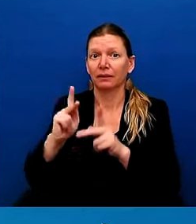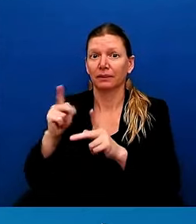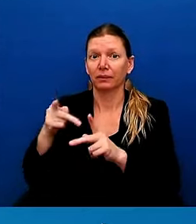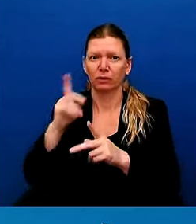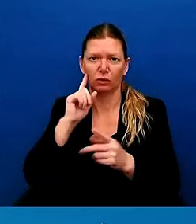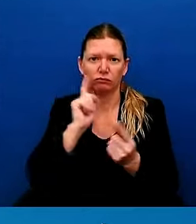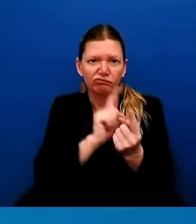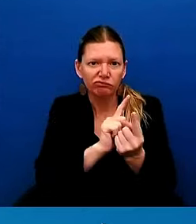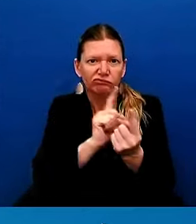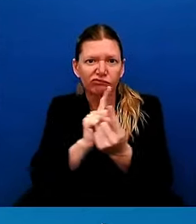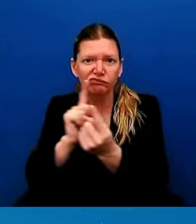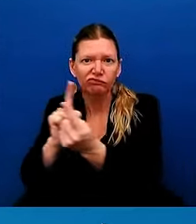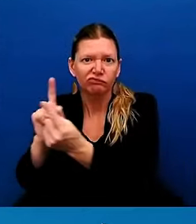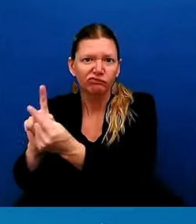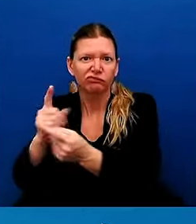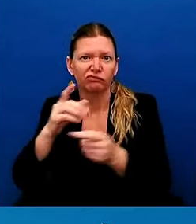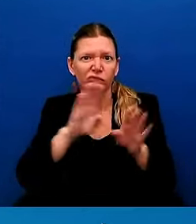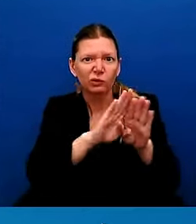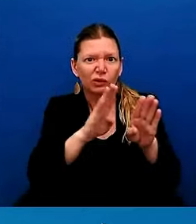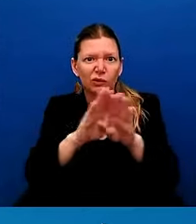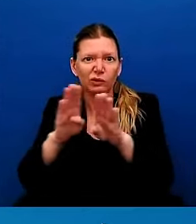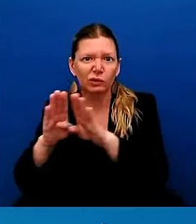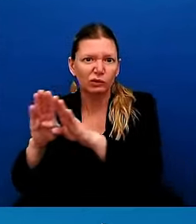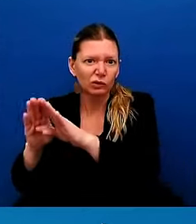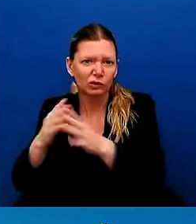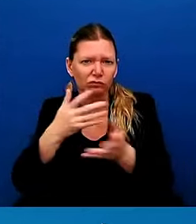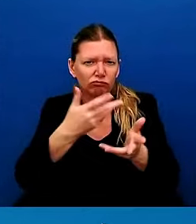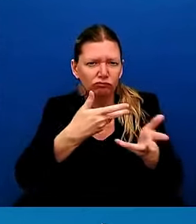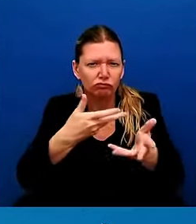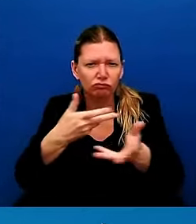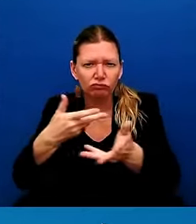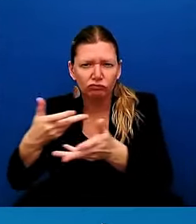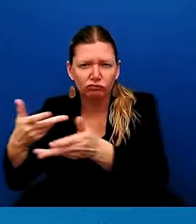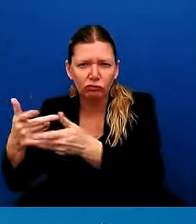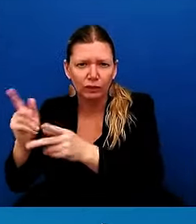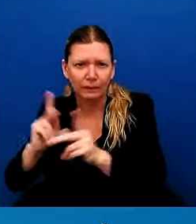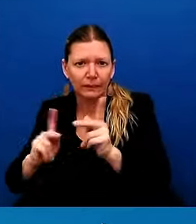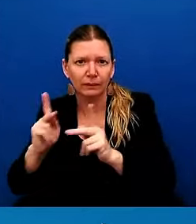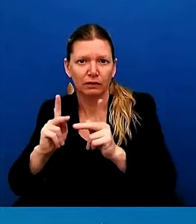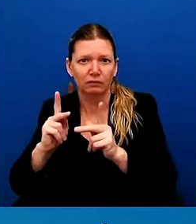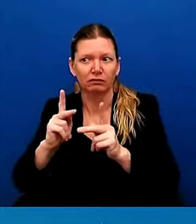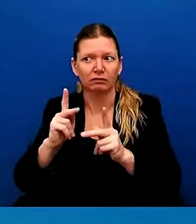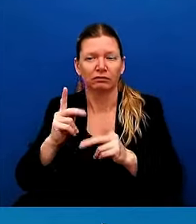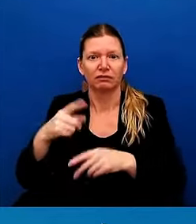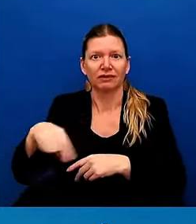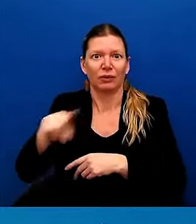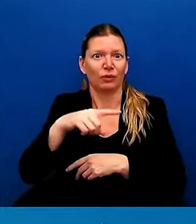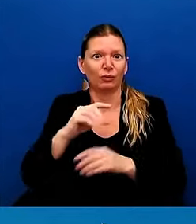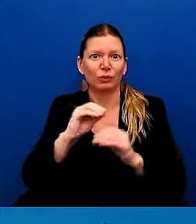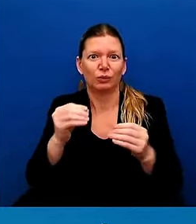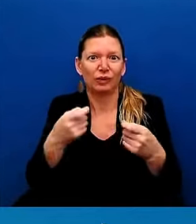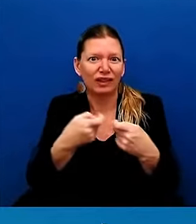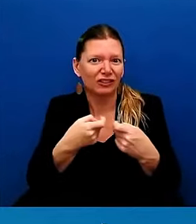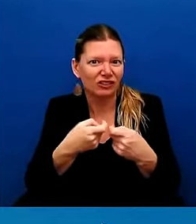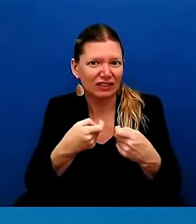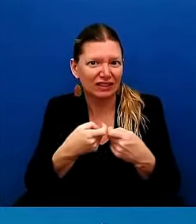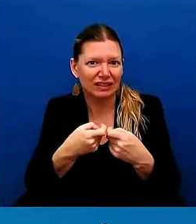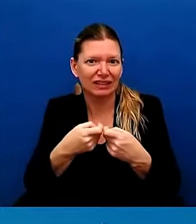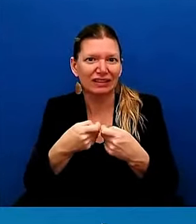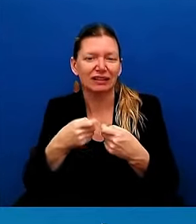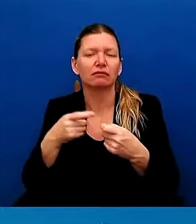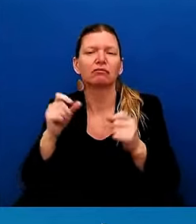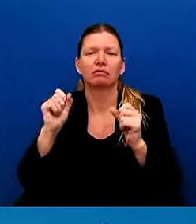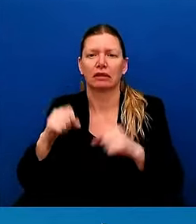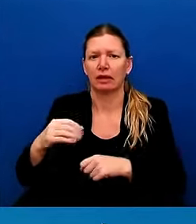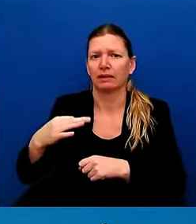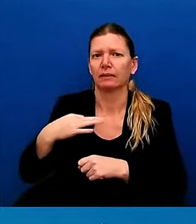electricity, but also that aid, if you have electricity, can be applied for online. And I encourage people